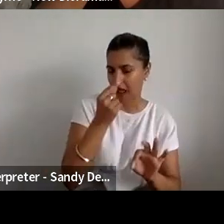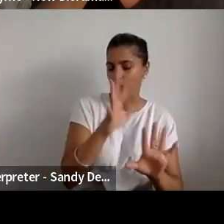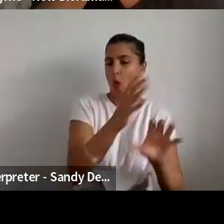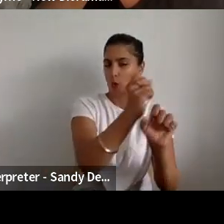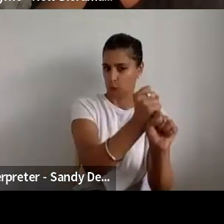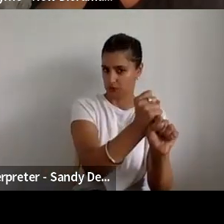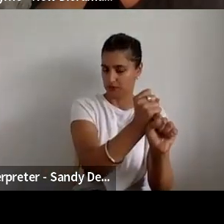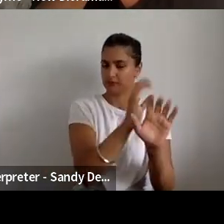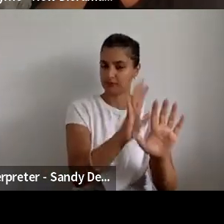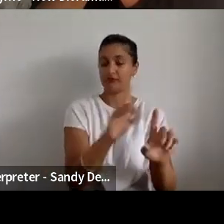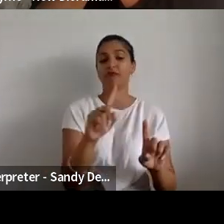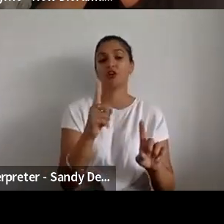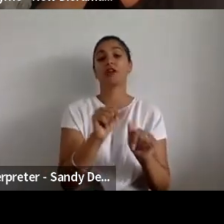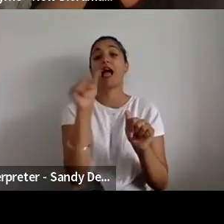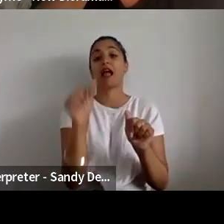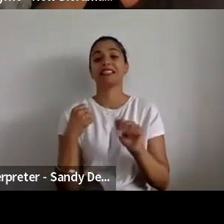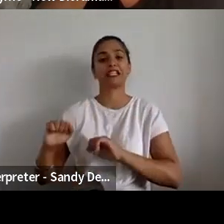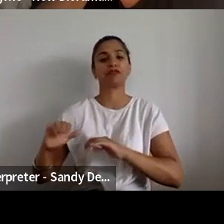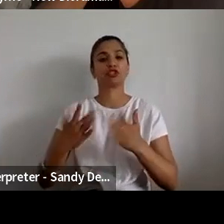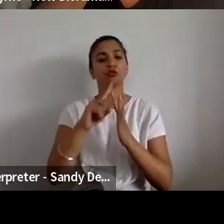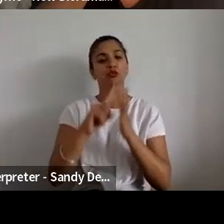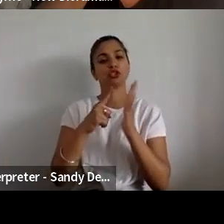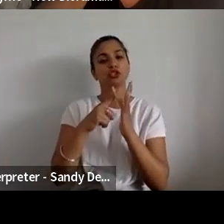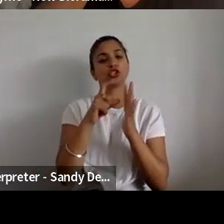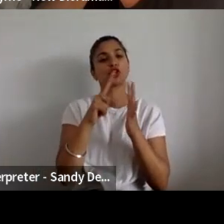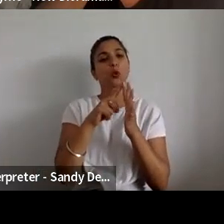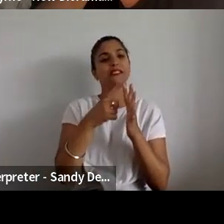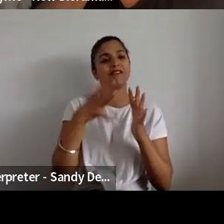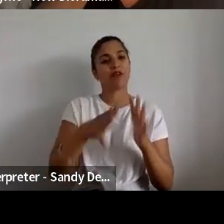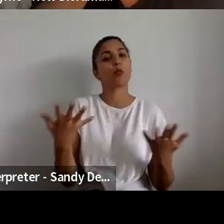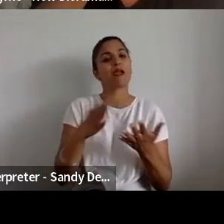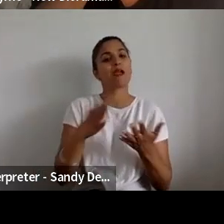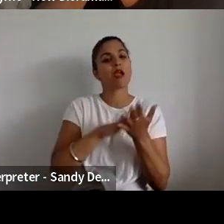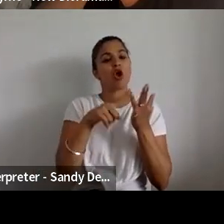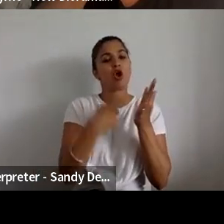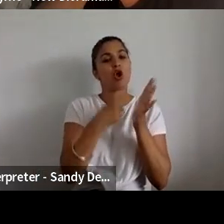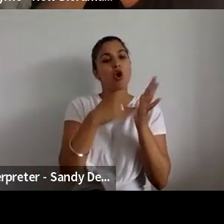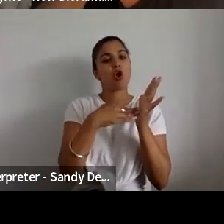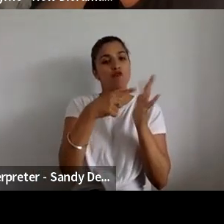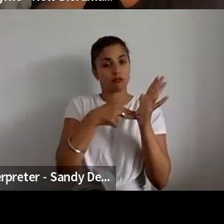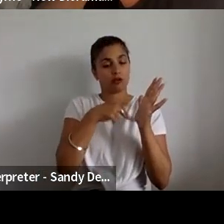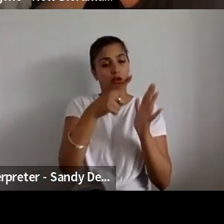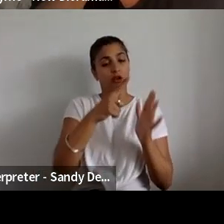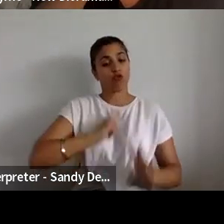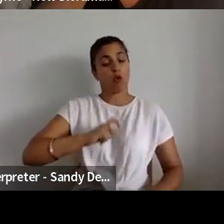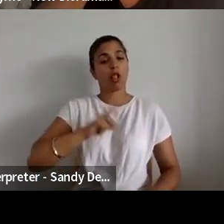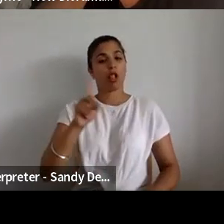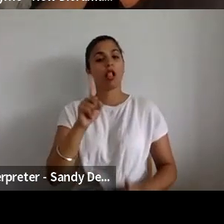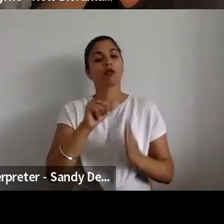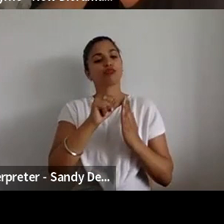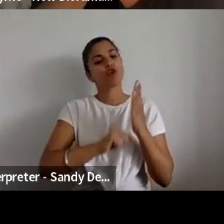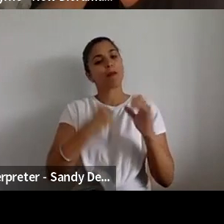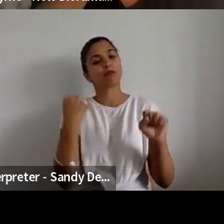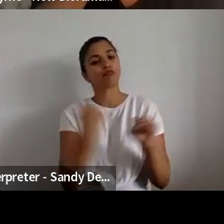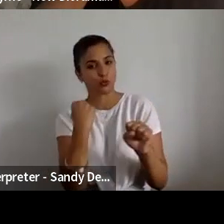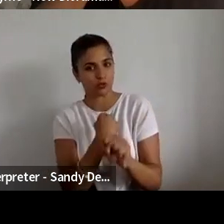I'm going to introduce Jodie from Horizon. Jodie Noble is program producer for Horizon, a performing arts